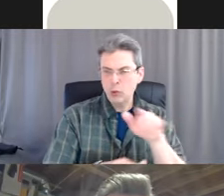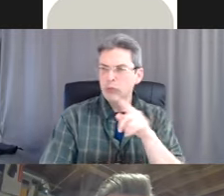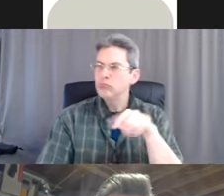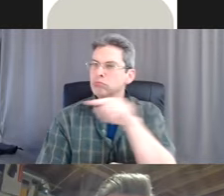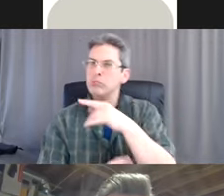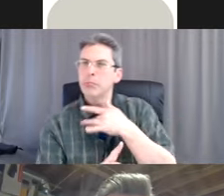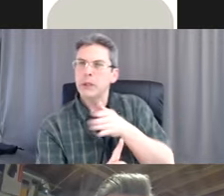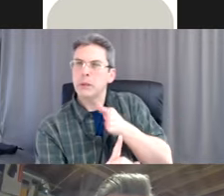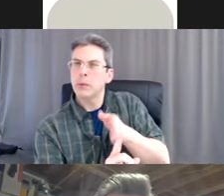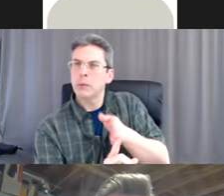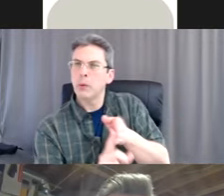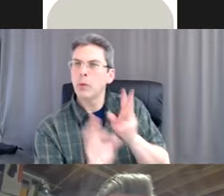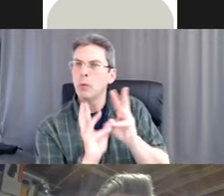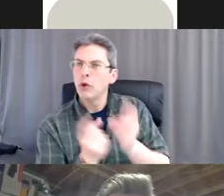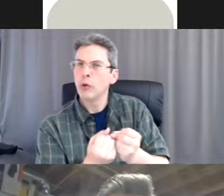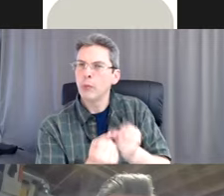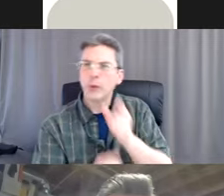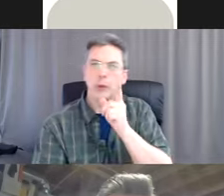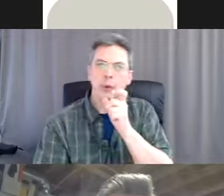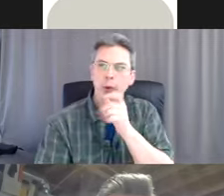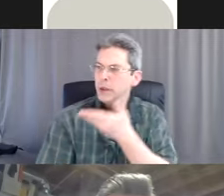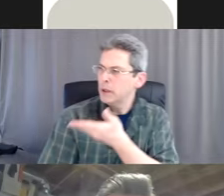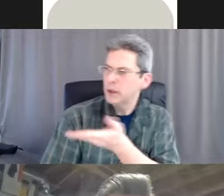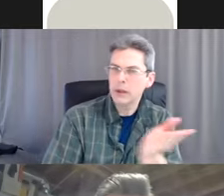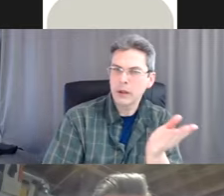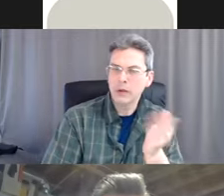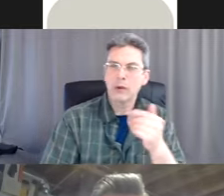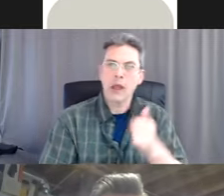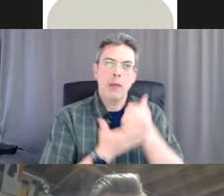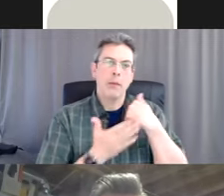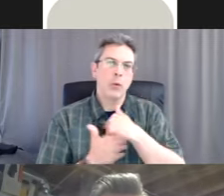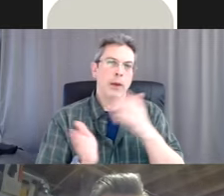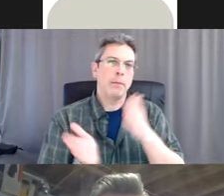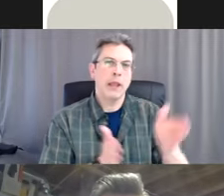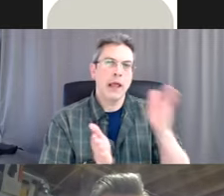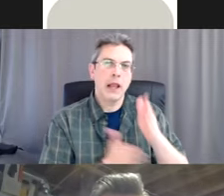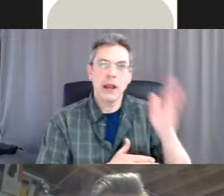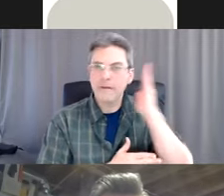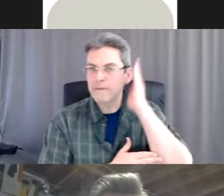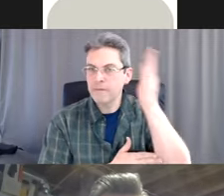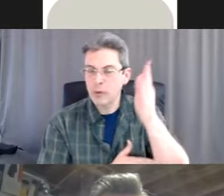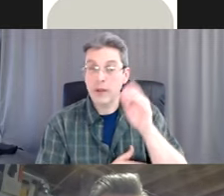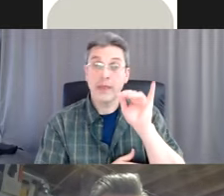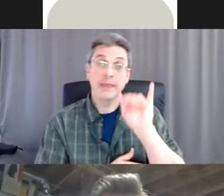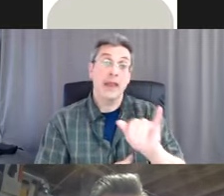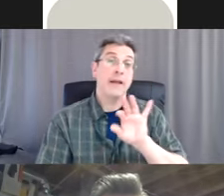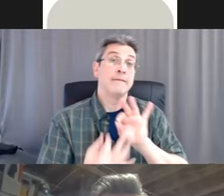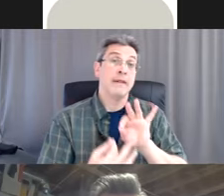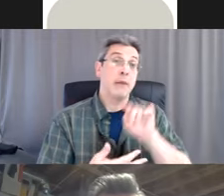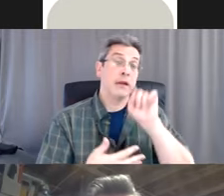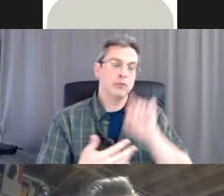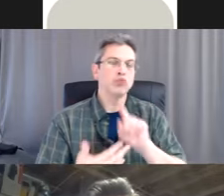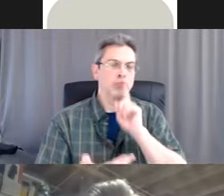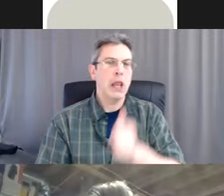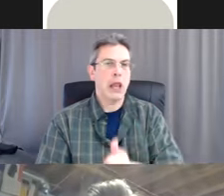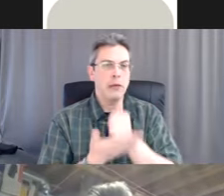workshops. And as we're planning in the future, all of this feedback is really helpful to make